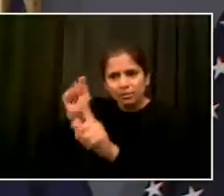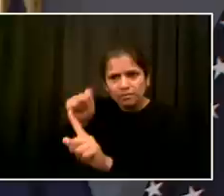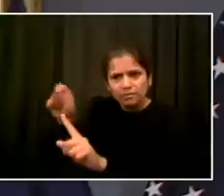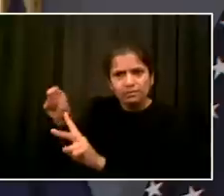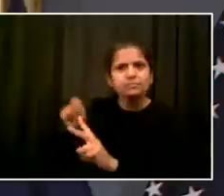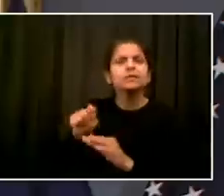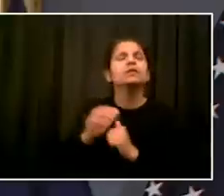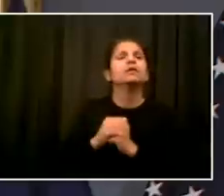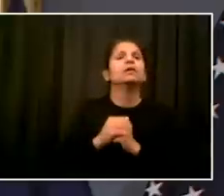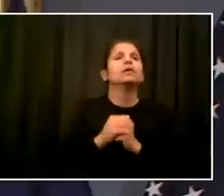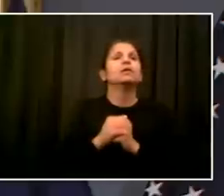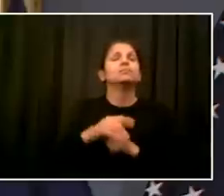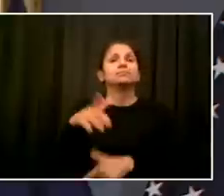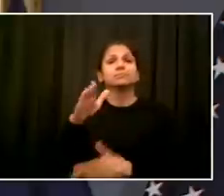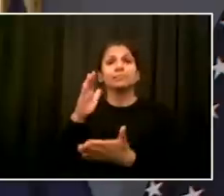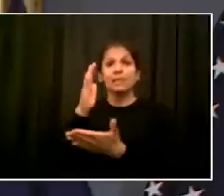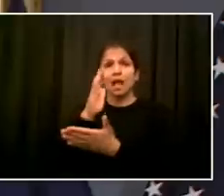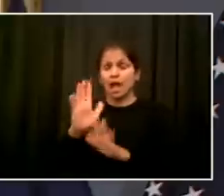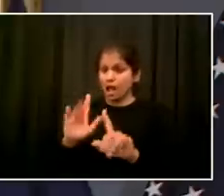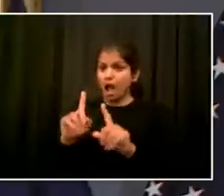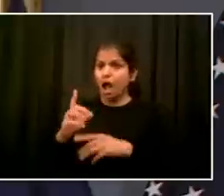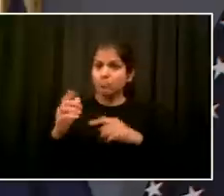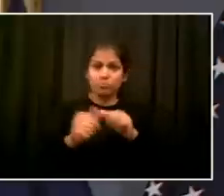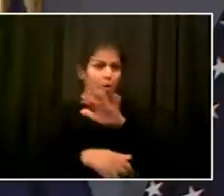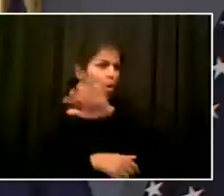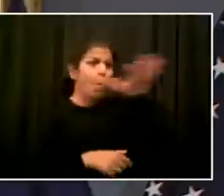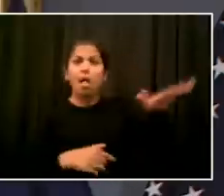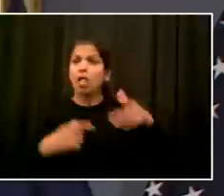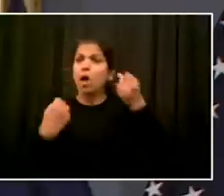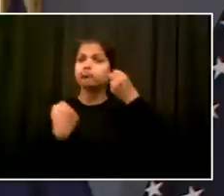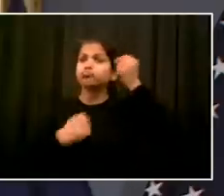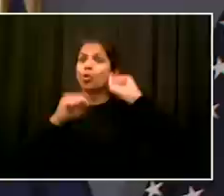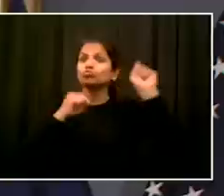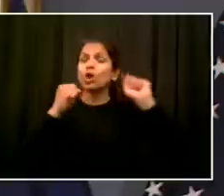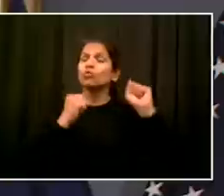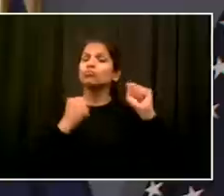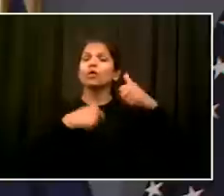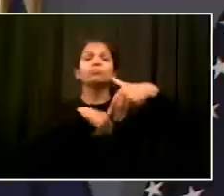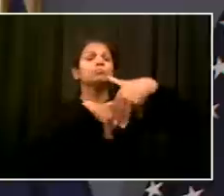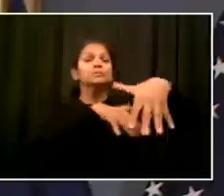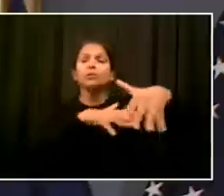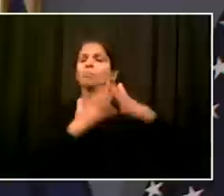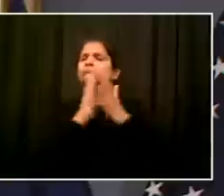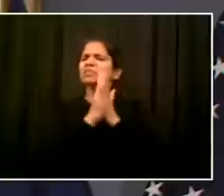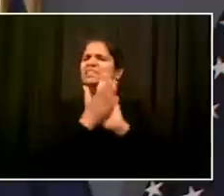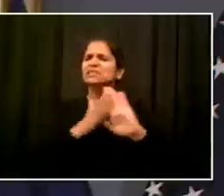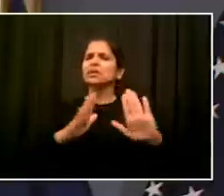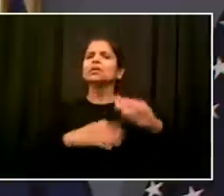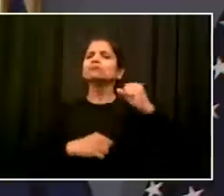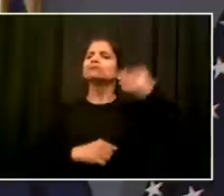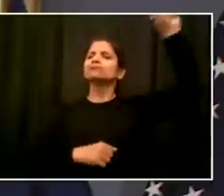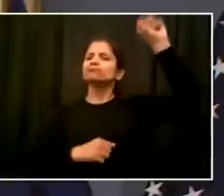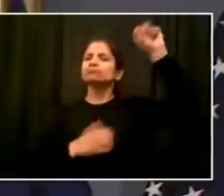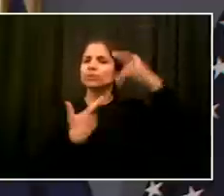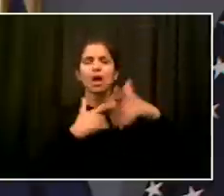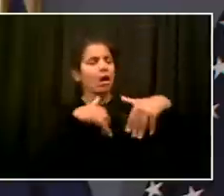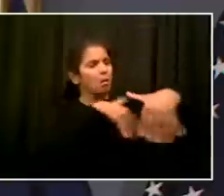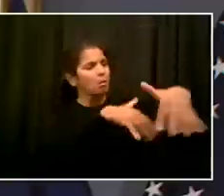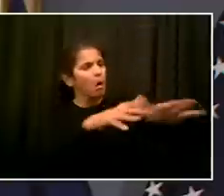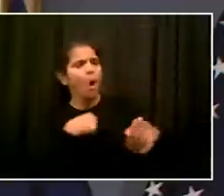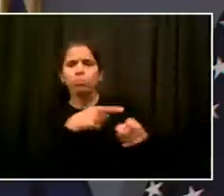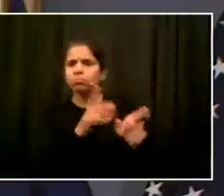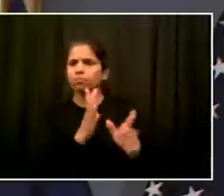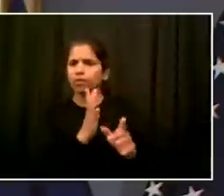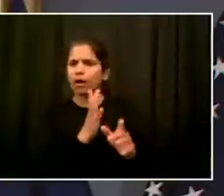violence, and sometimes they have to surge into the crowd to do it. But the whole idea of having an independent review is to look at all the